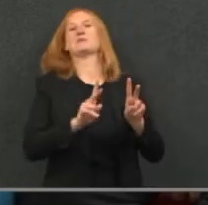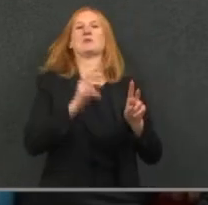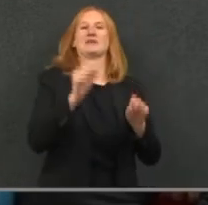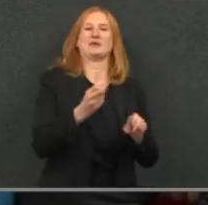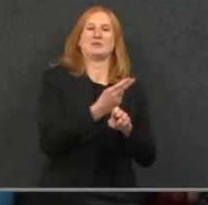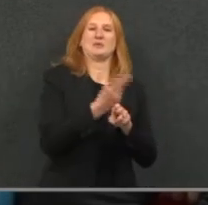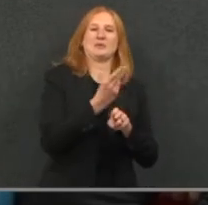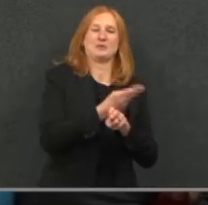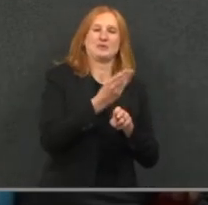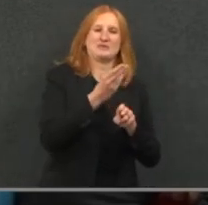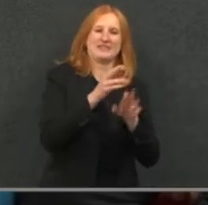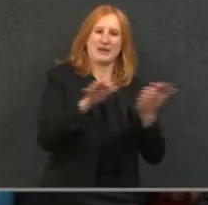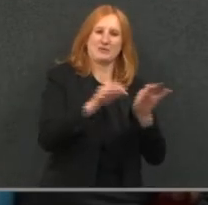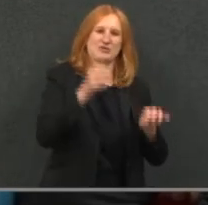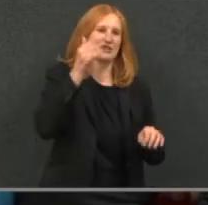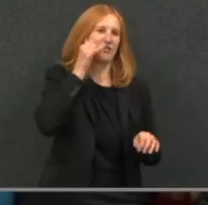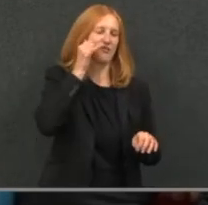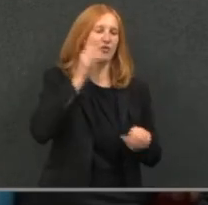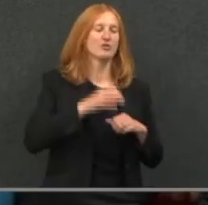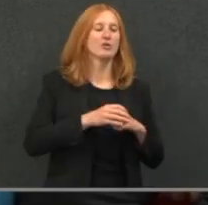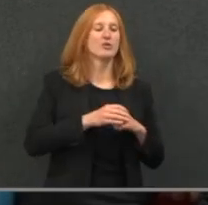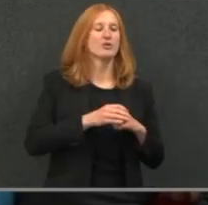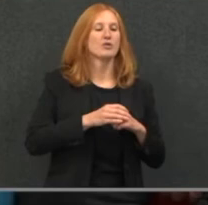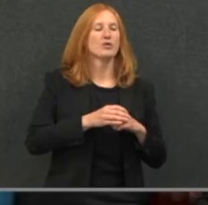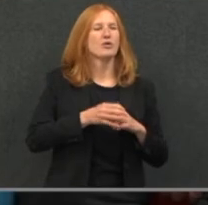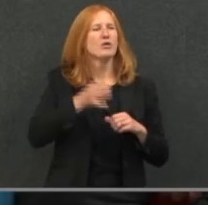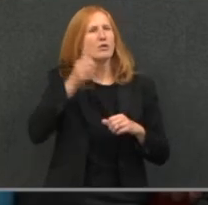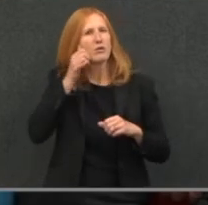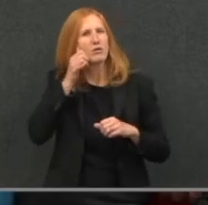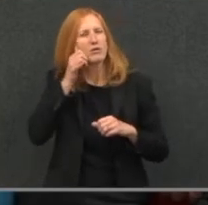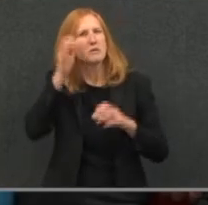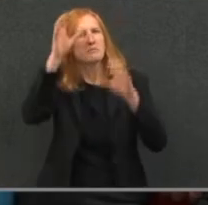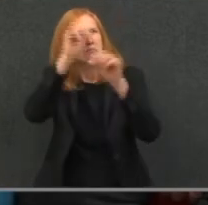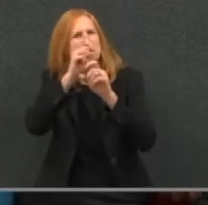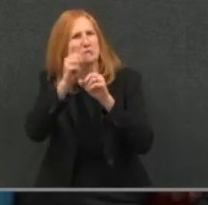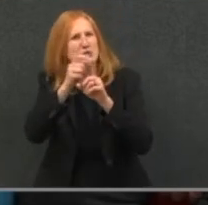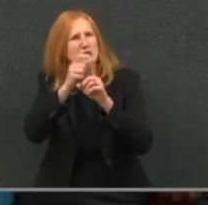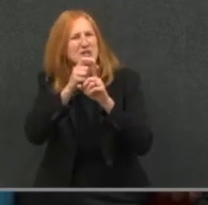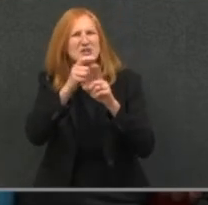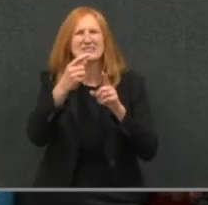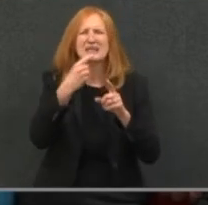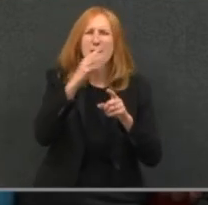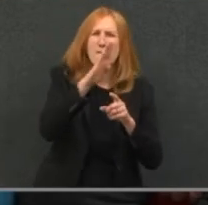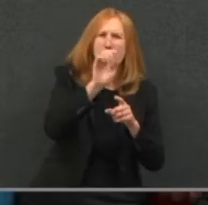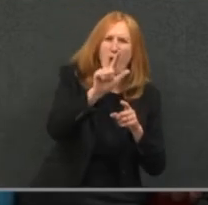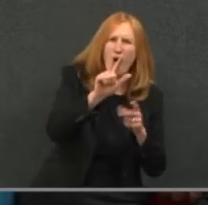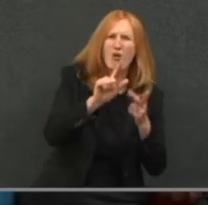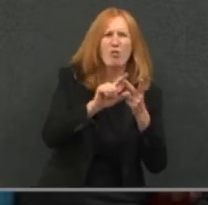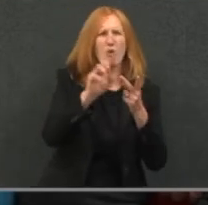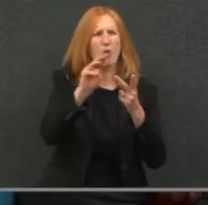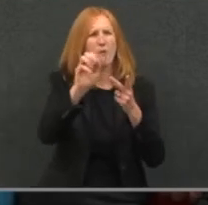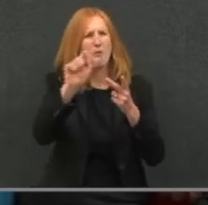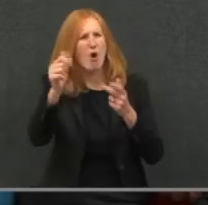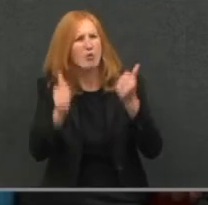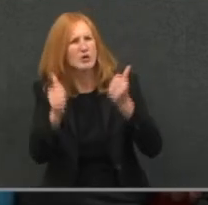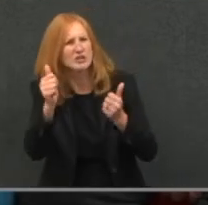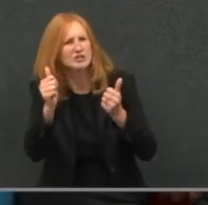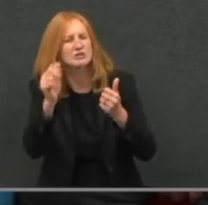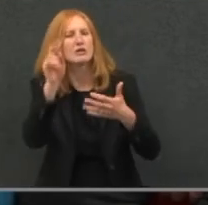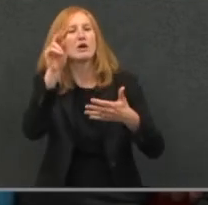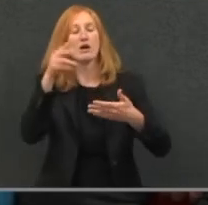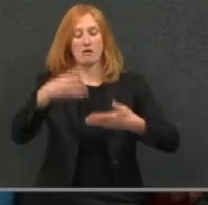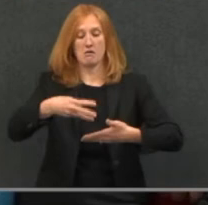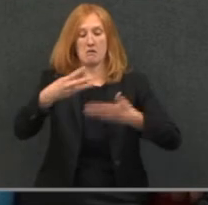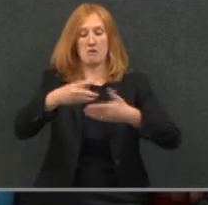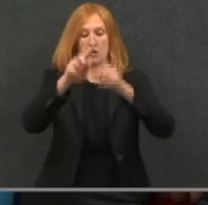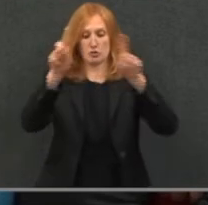telephone in that service. So, they'd be able to verify if they weren't sure if you said ball or mall. That gives them an opportunity